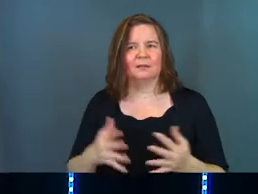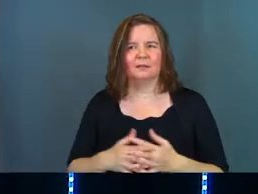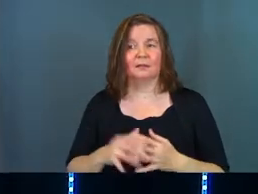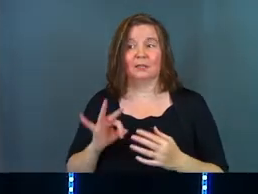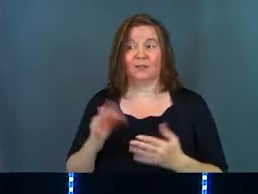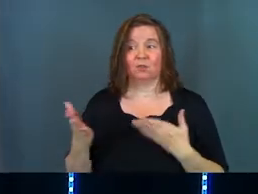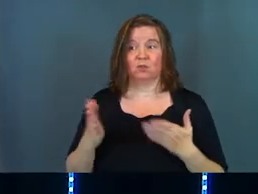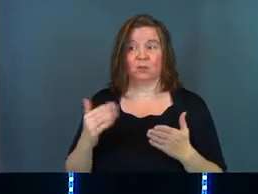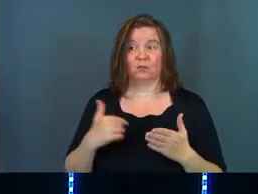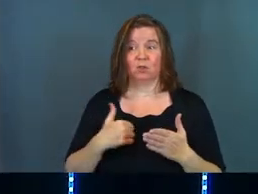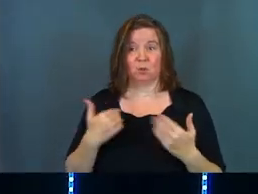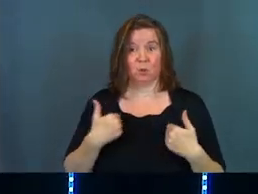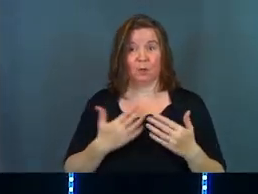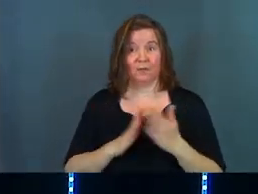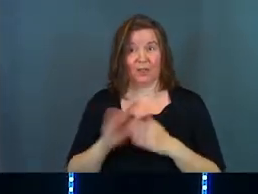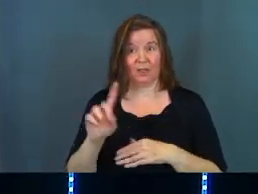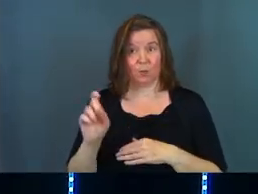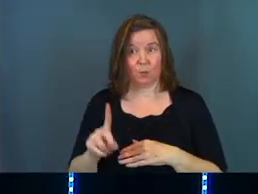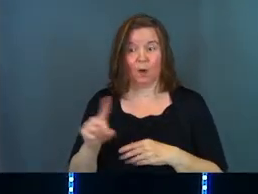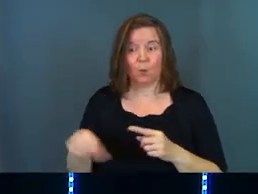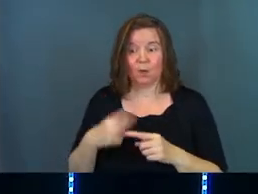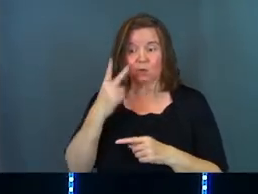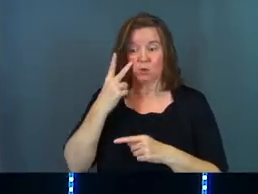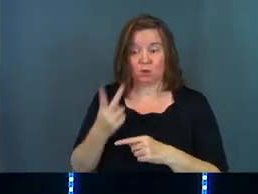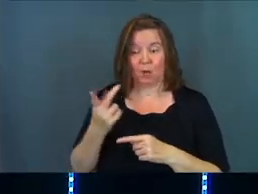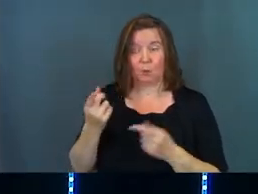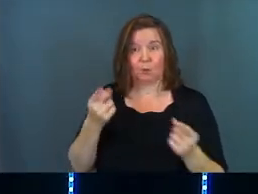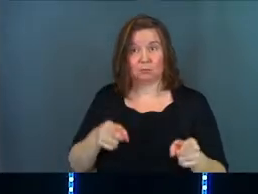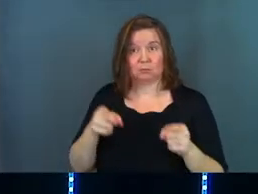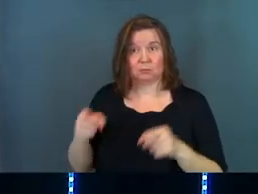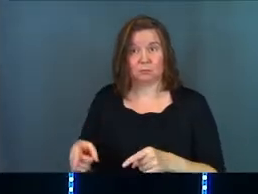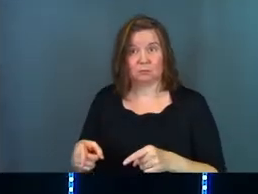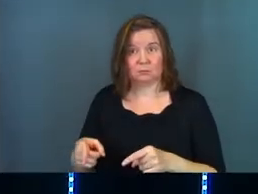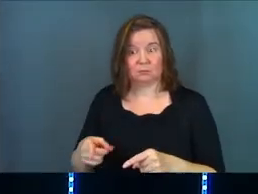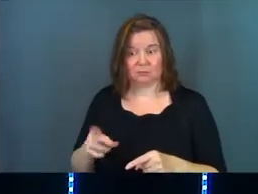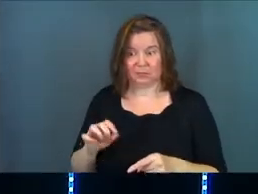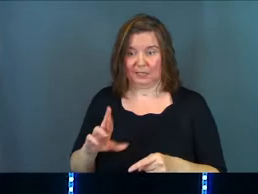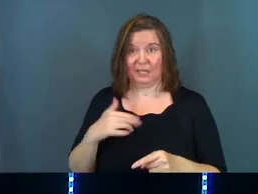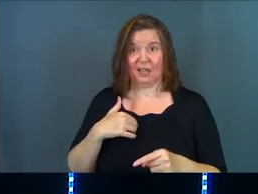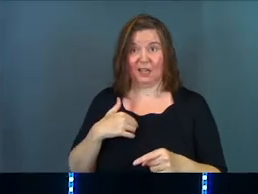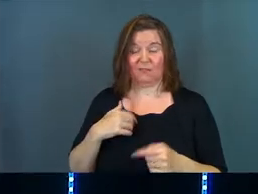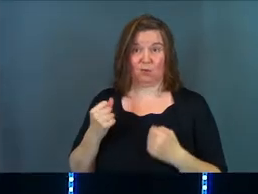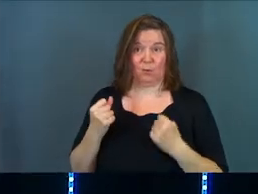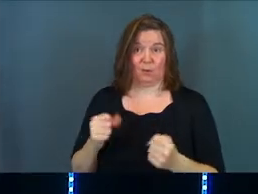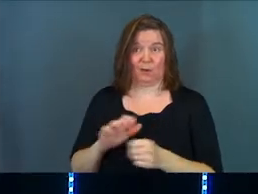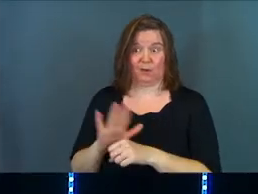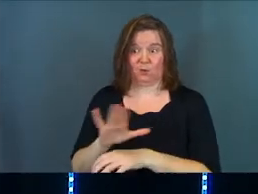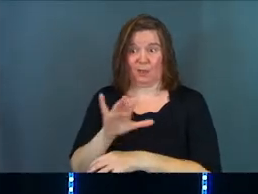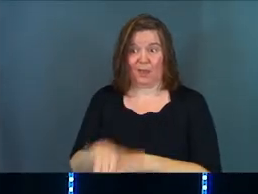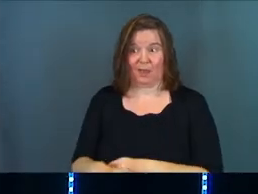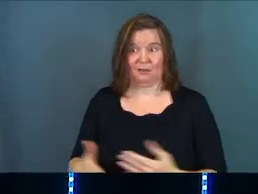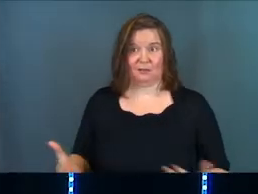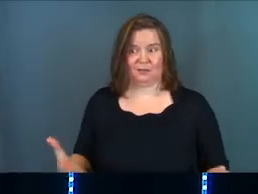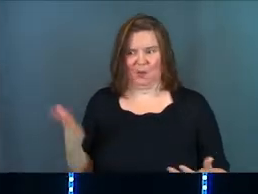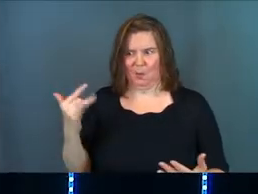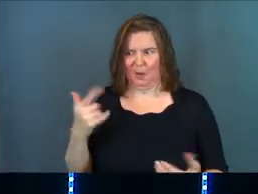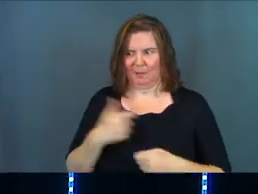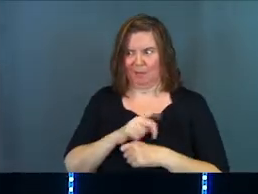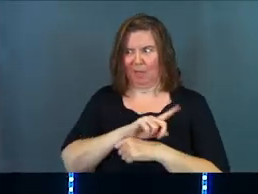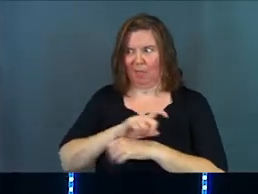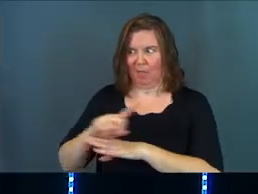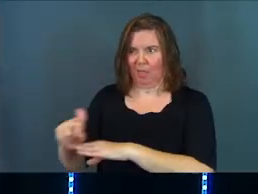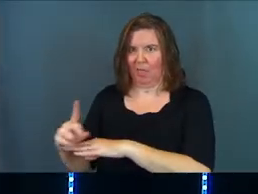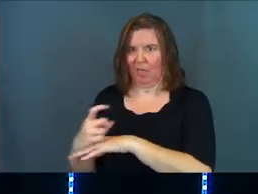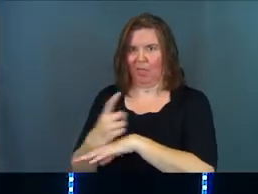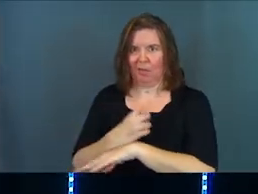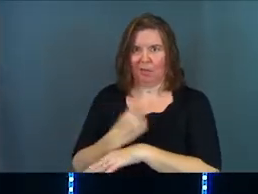If you were a servant, wouldn't you have asked the question? I mean, once you saw where this was all headed, dude, if you're powerful enough to do that, why'd you make me